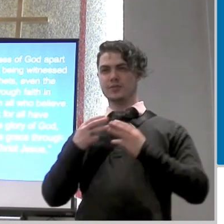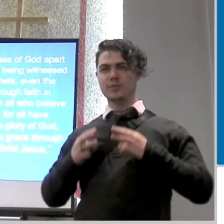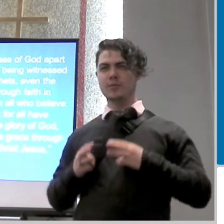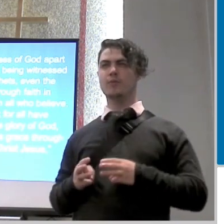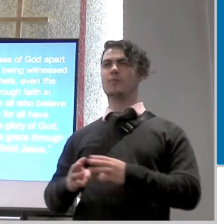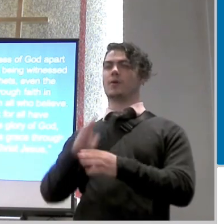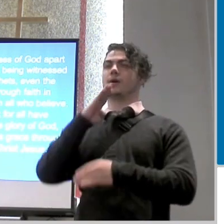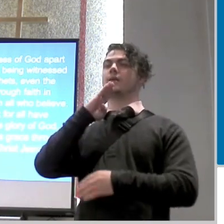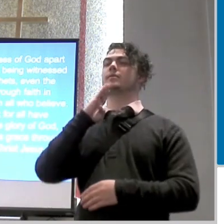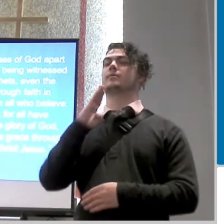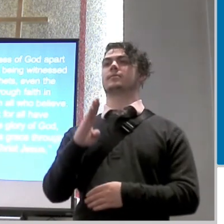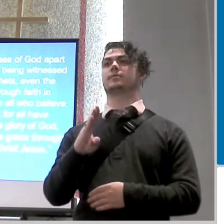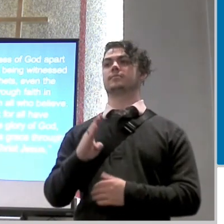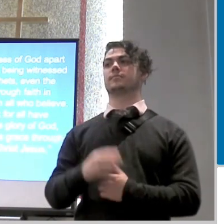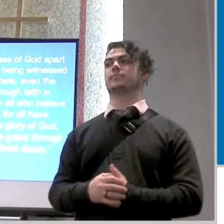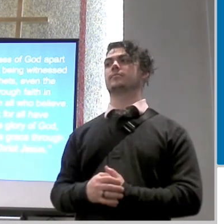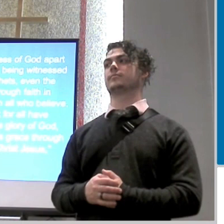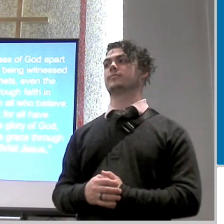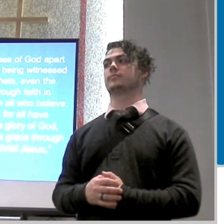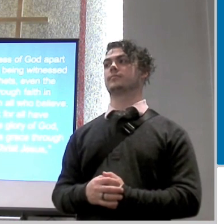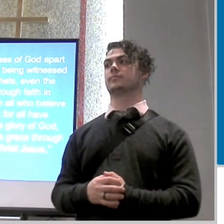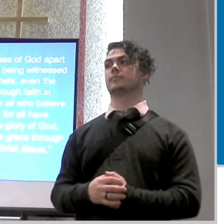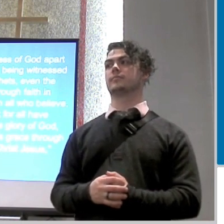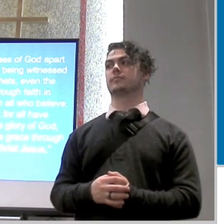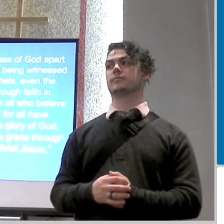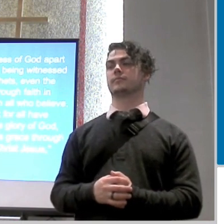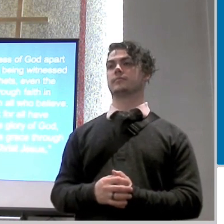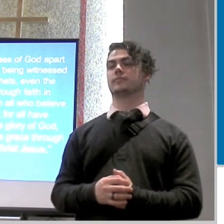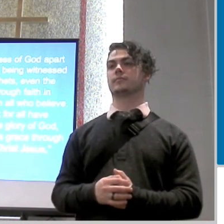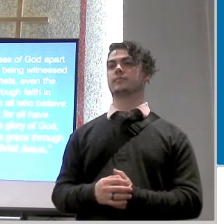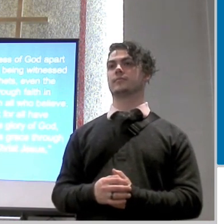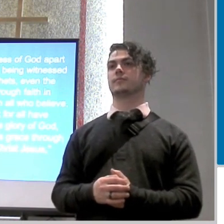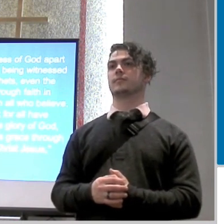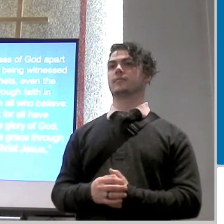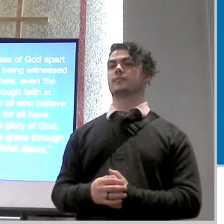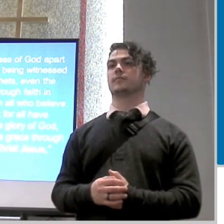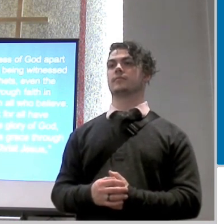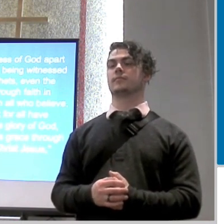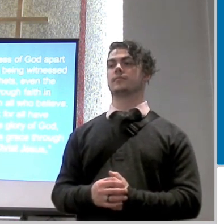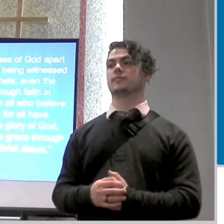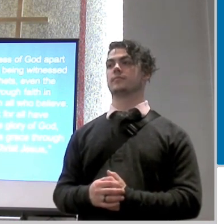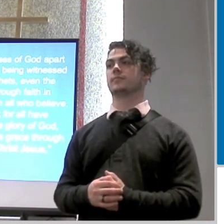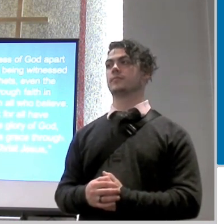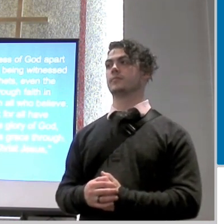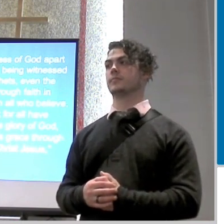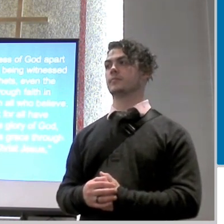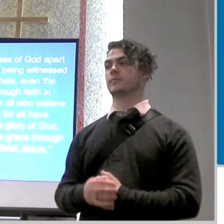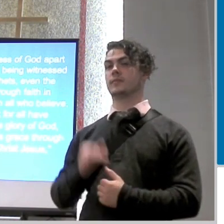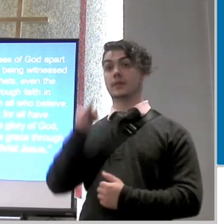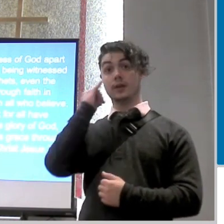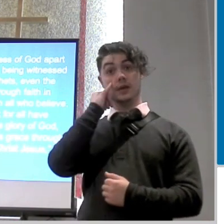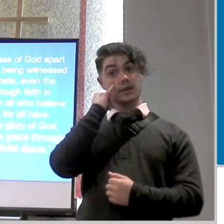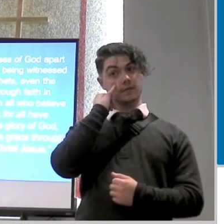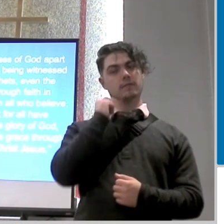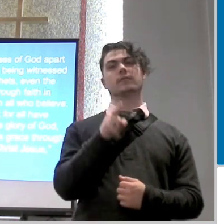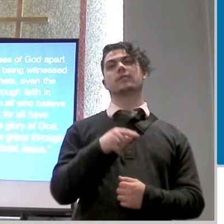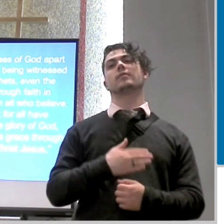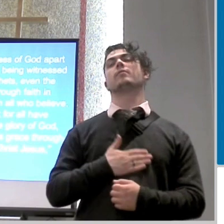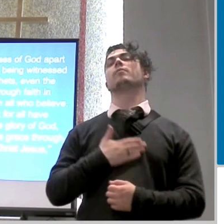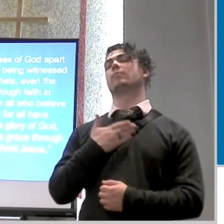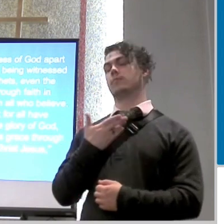aware of he says i want you to be aware of it not only for your sin but because i'm going to take it away if you're willing to do